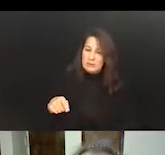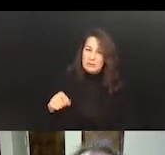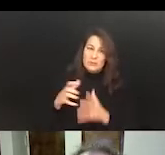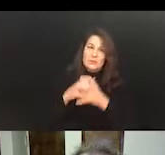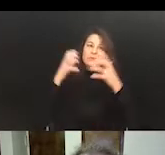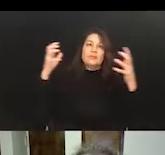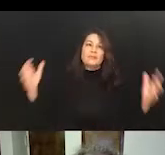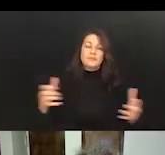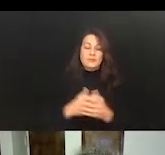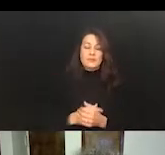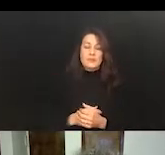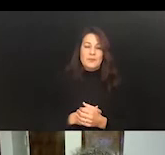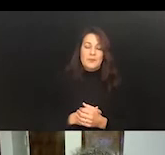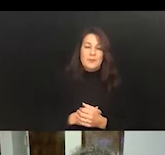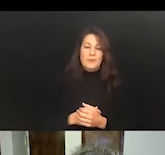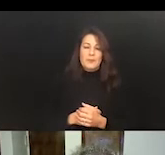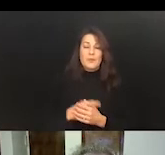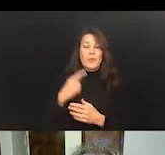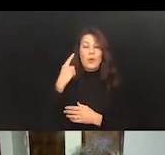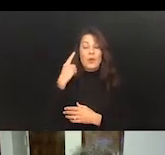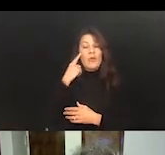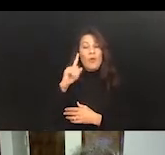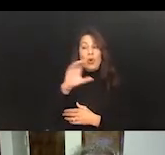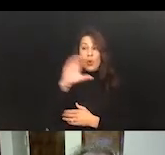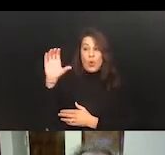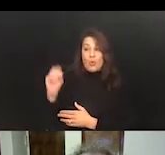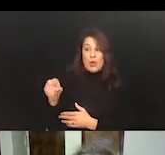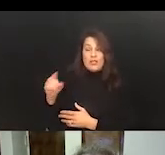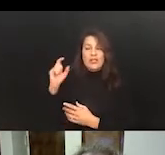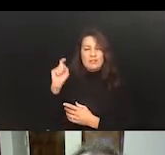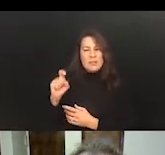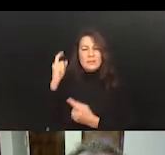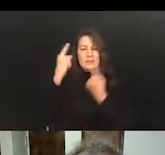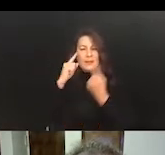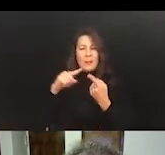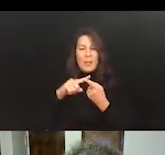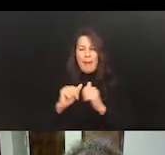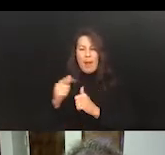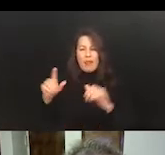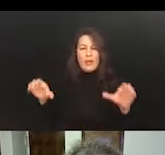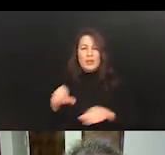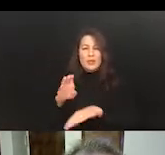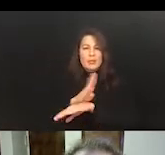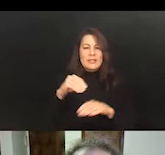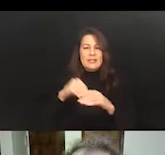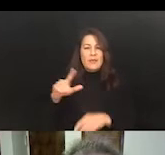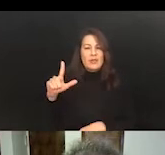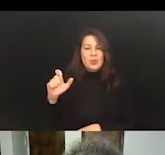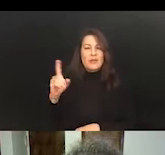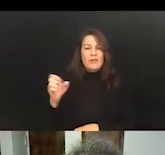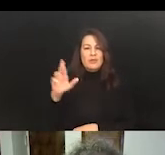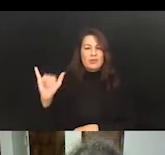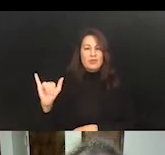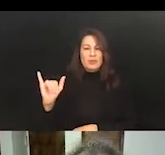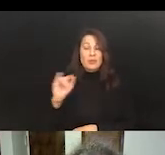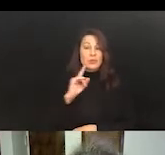the sense that for corporations to think about how they do business in the 21st century, it is essential